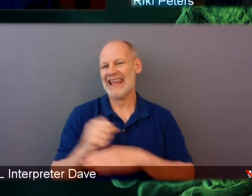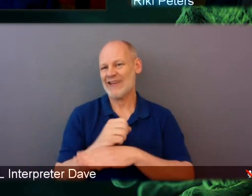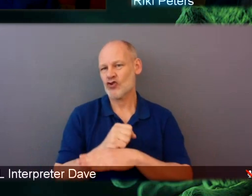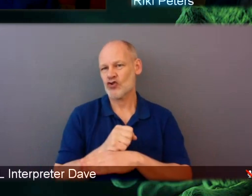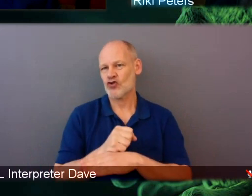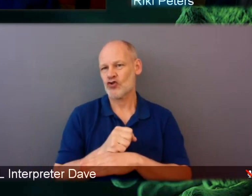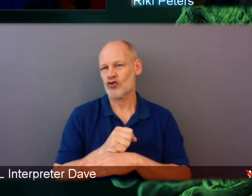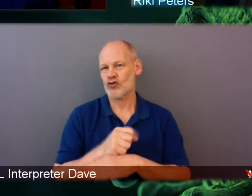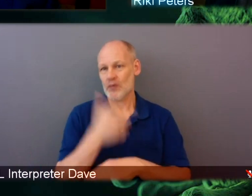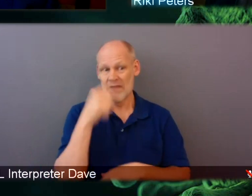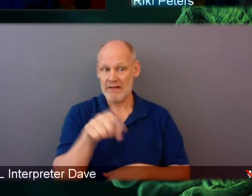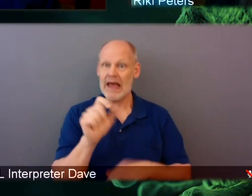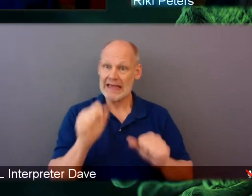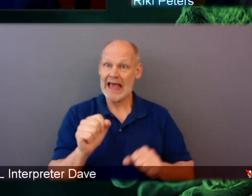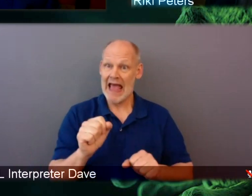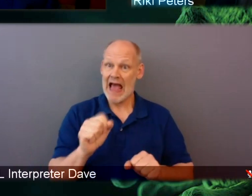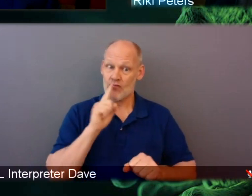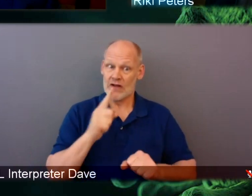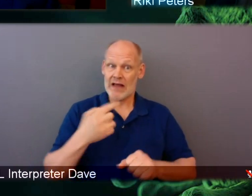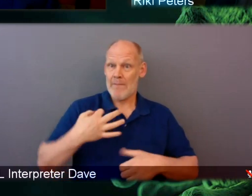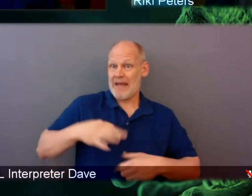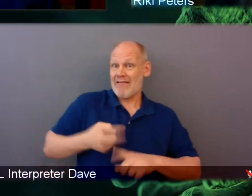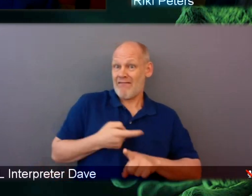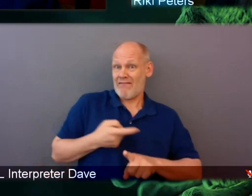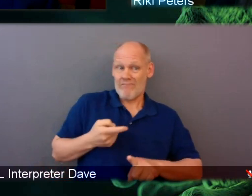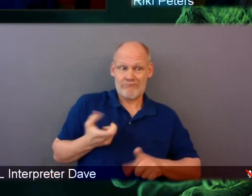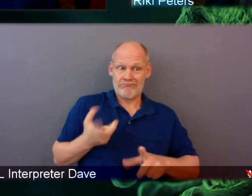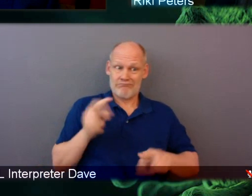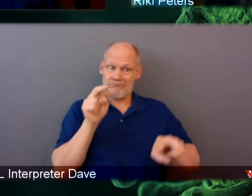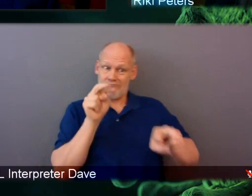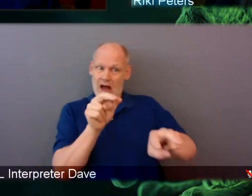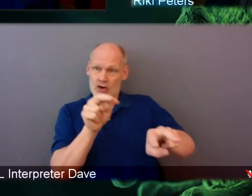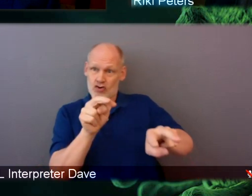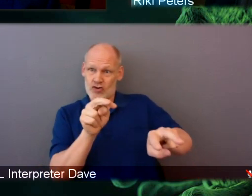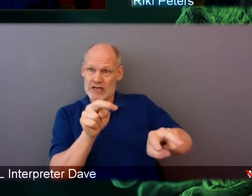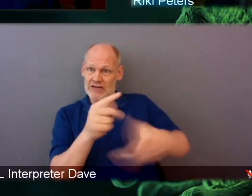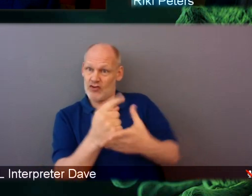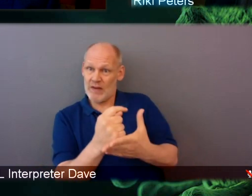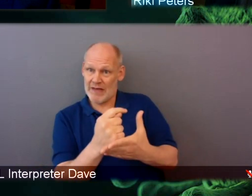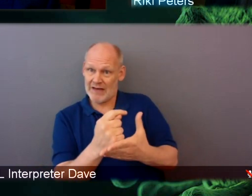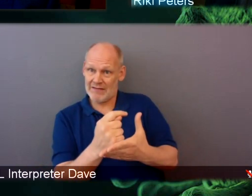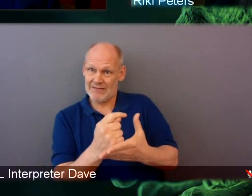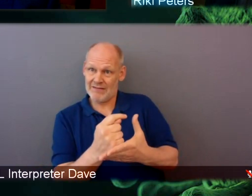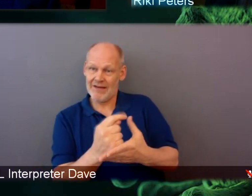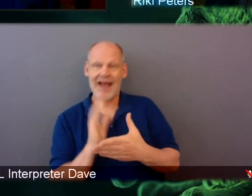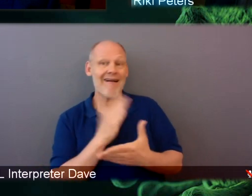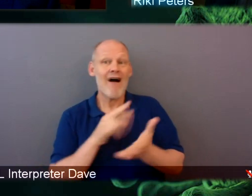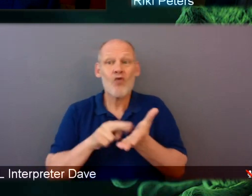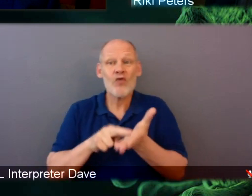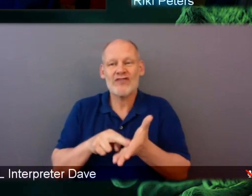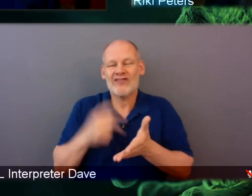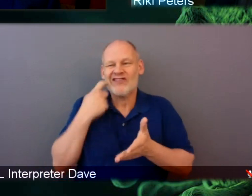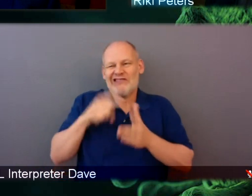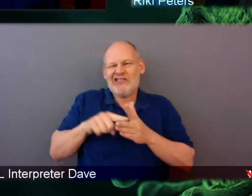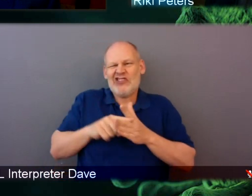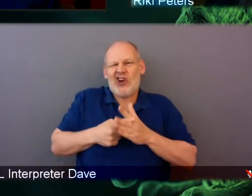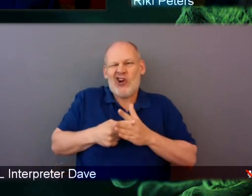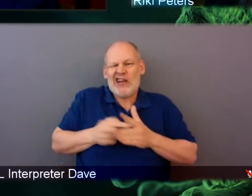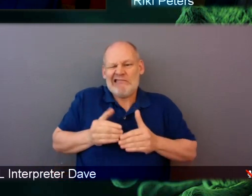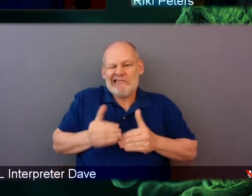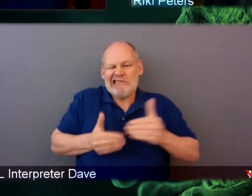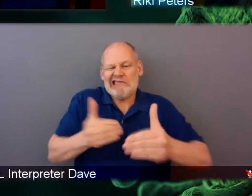monitoring and treatment. Of course, this is just the beginning, and we aim to address many more research questions.